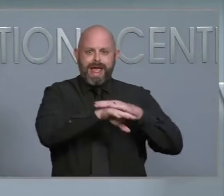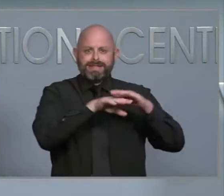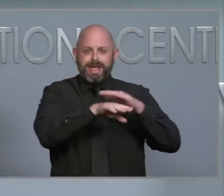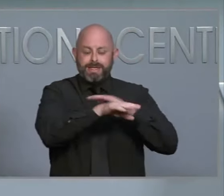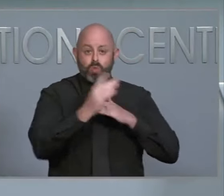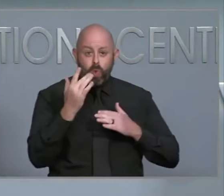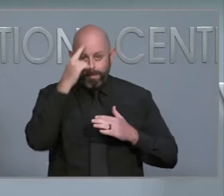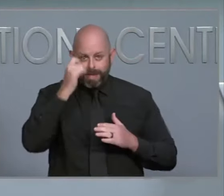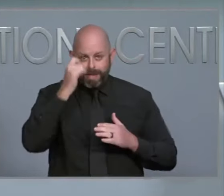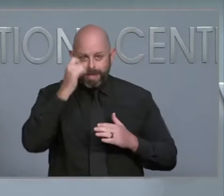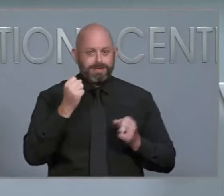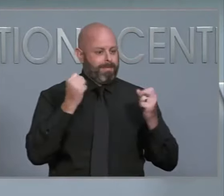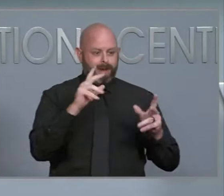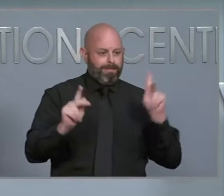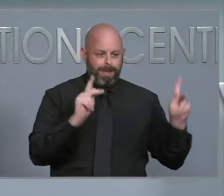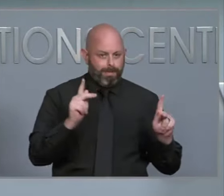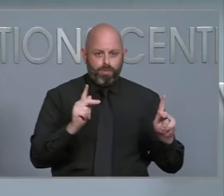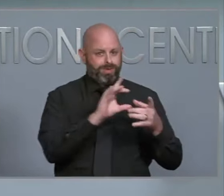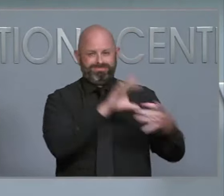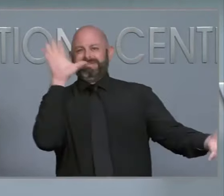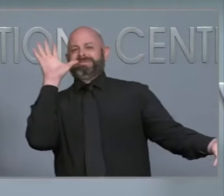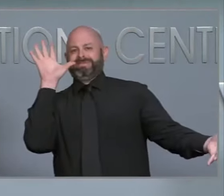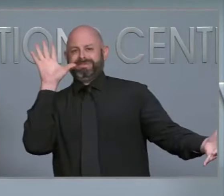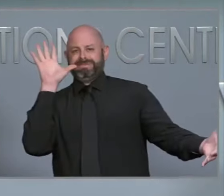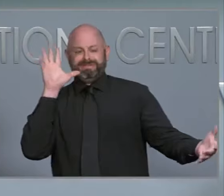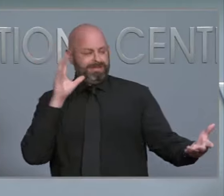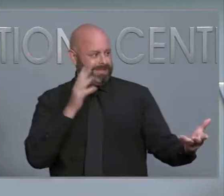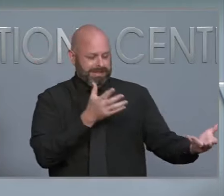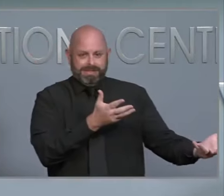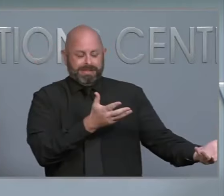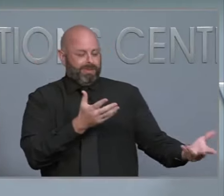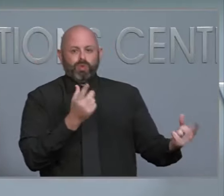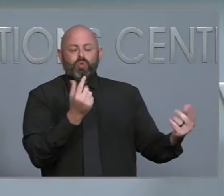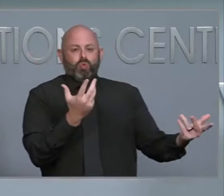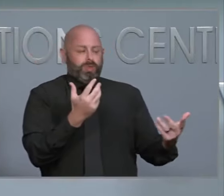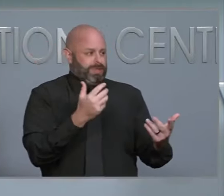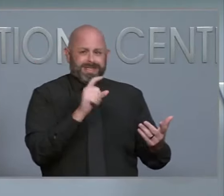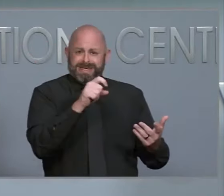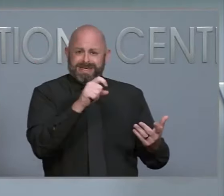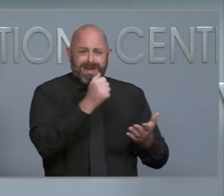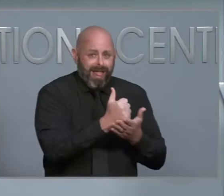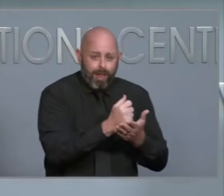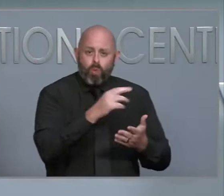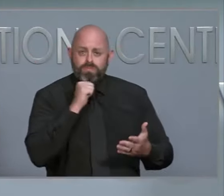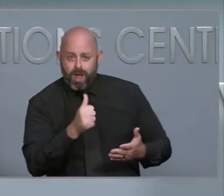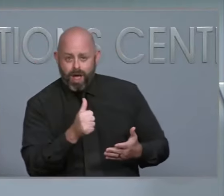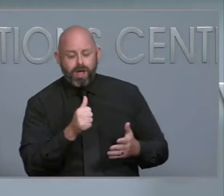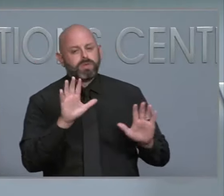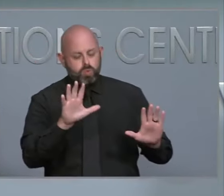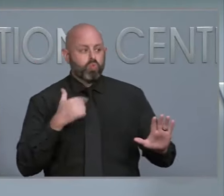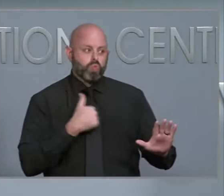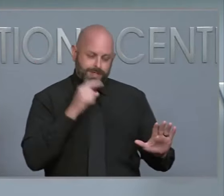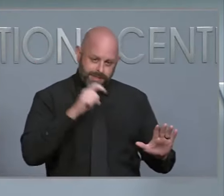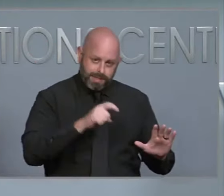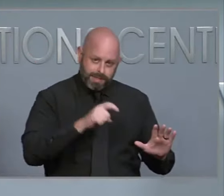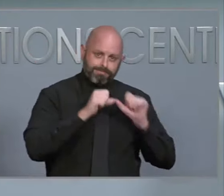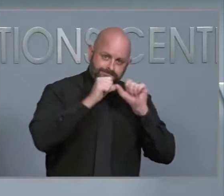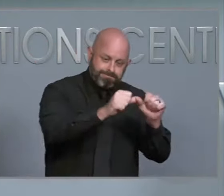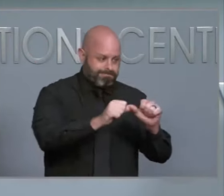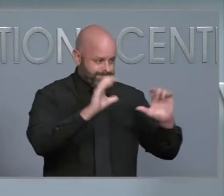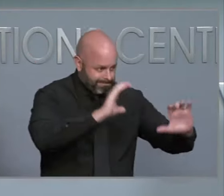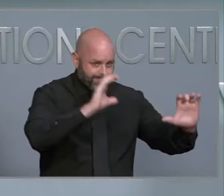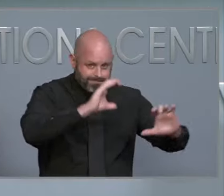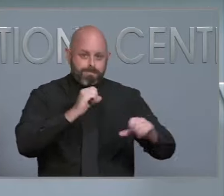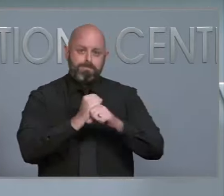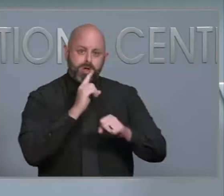and are okay. We're going to continue this effort to make sure that we rescue people. These swift water